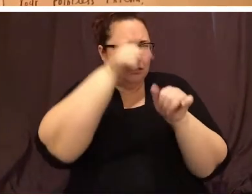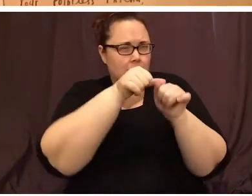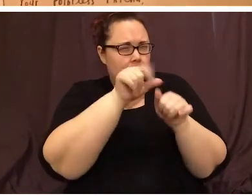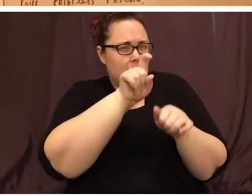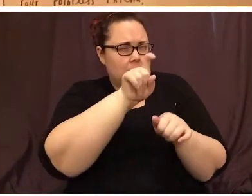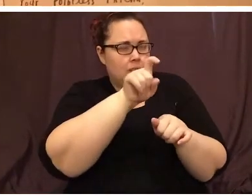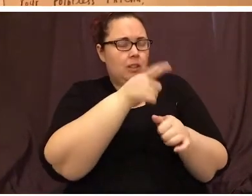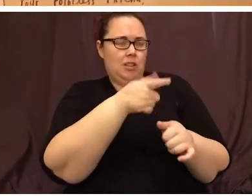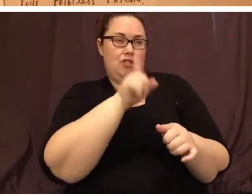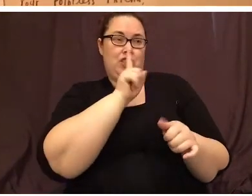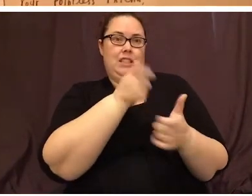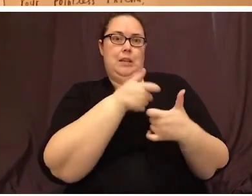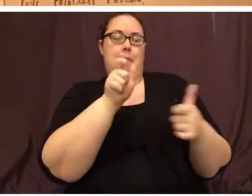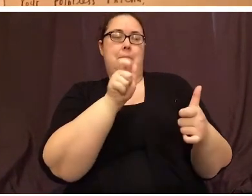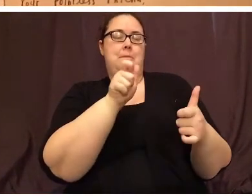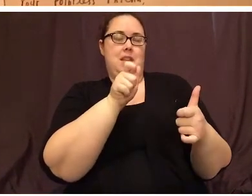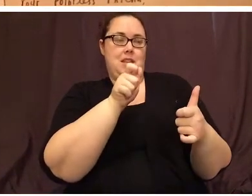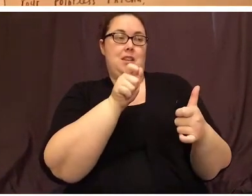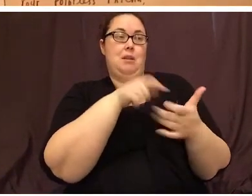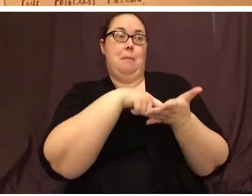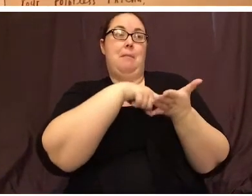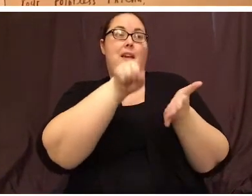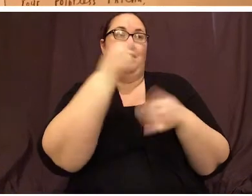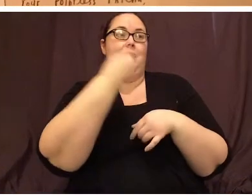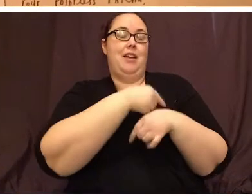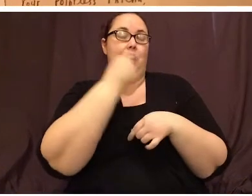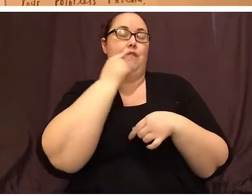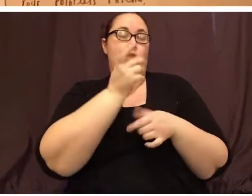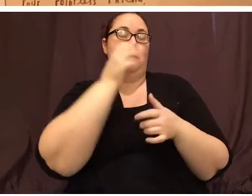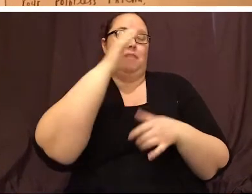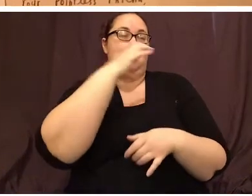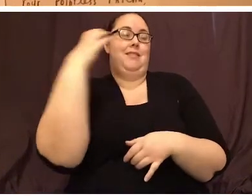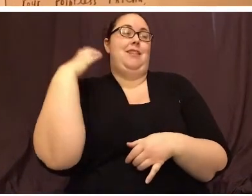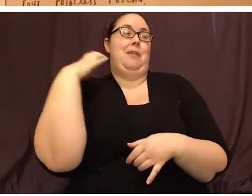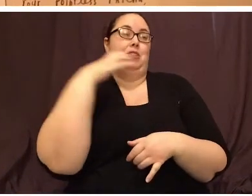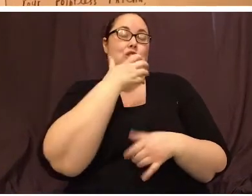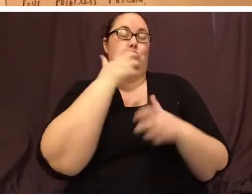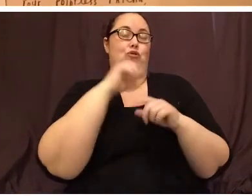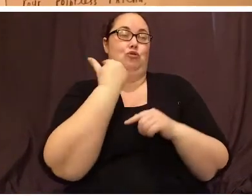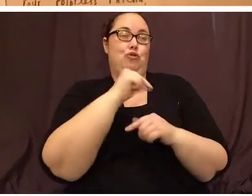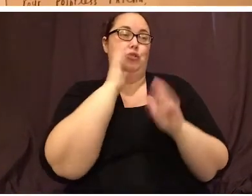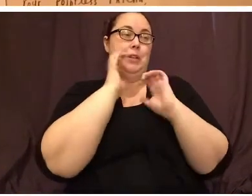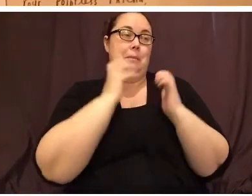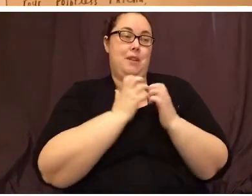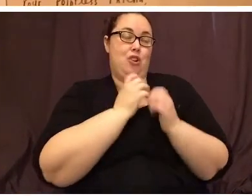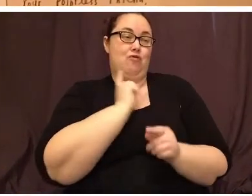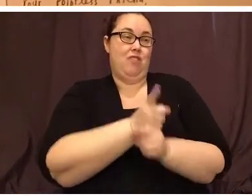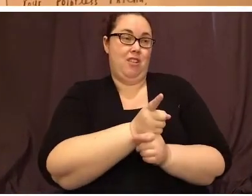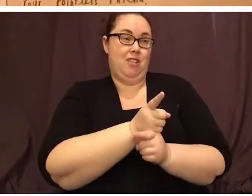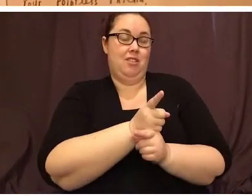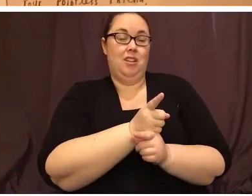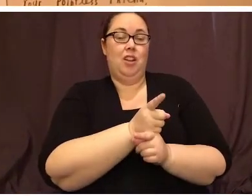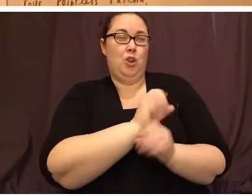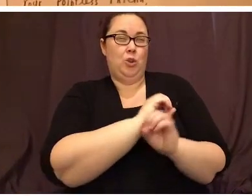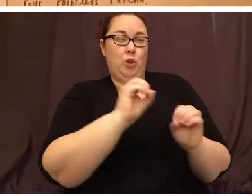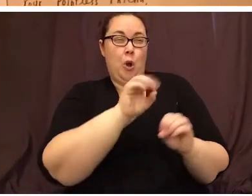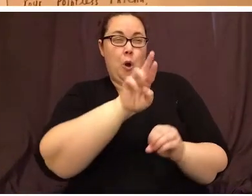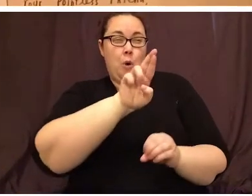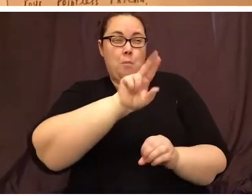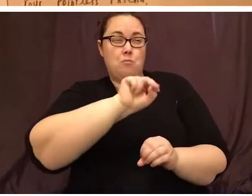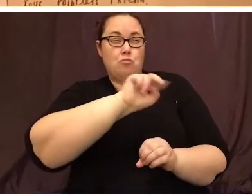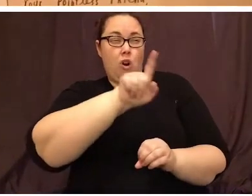Kind of a big payday for Captain Greenbeard there, don't you think? And no bronze or silver in that